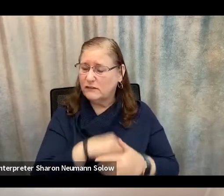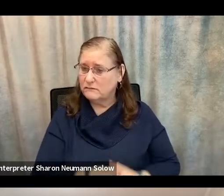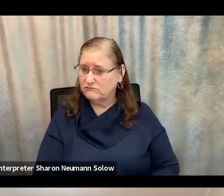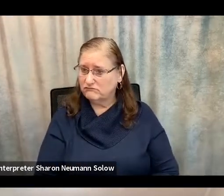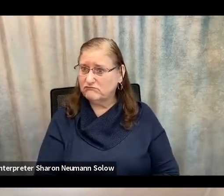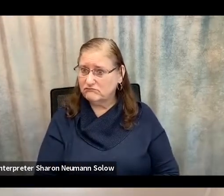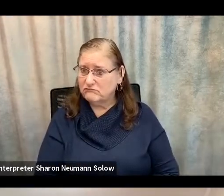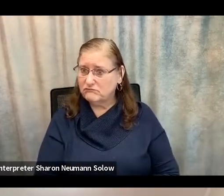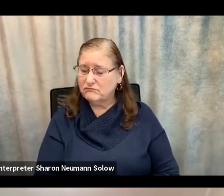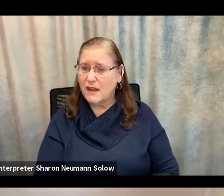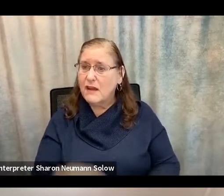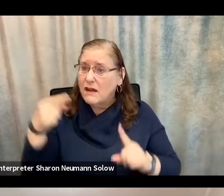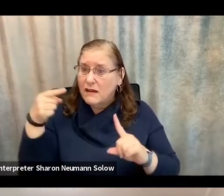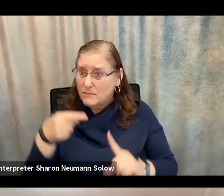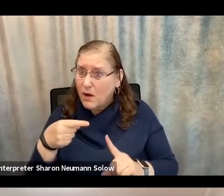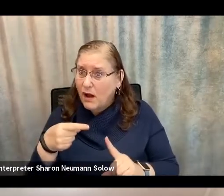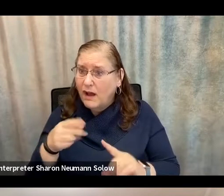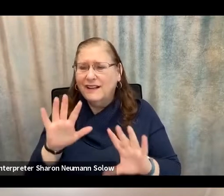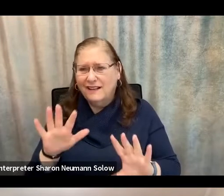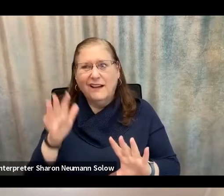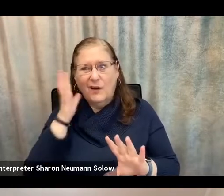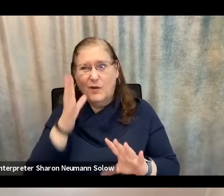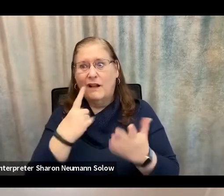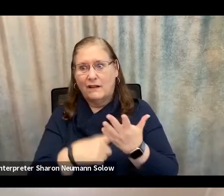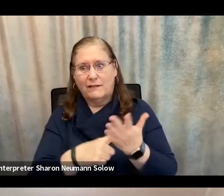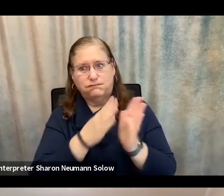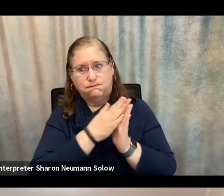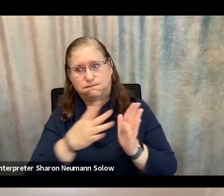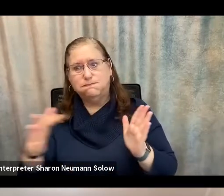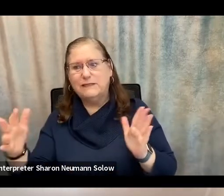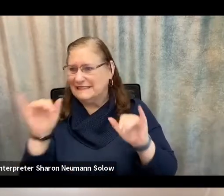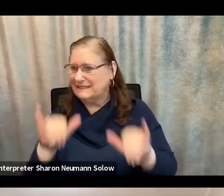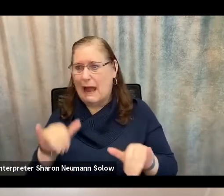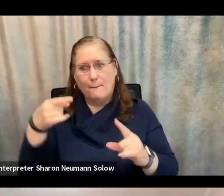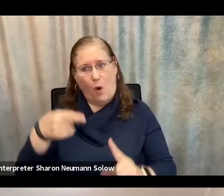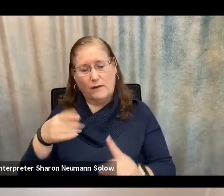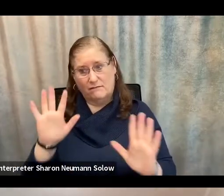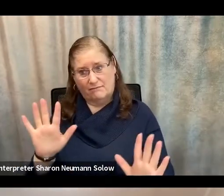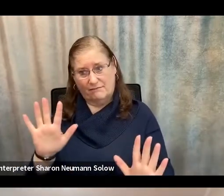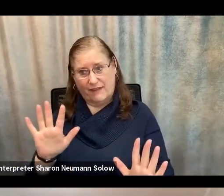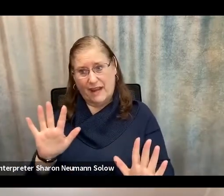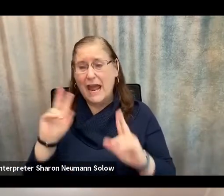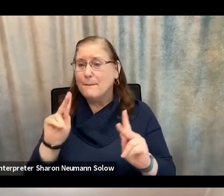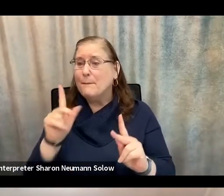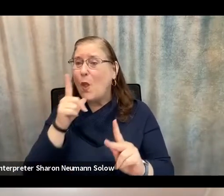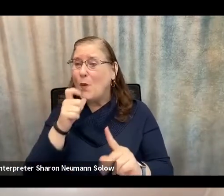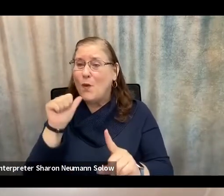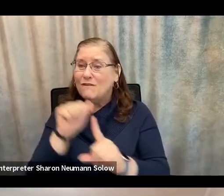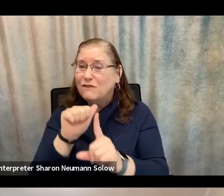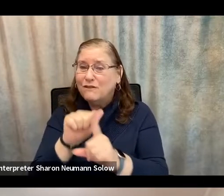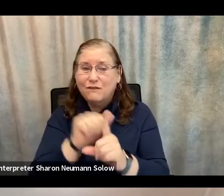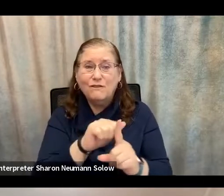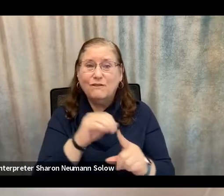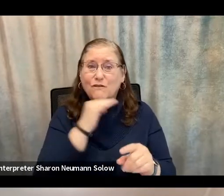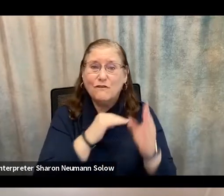is, and this is going to be sort of a common theme throughout this presentation, is that fraudsters follow the